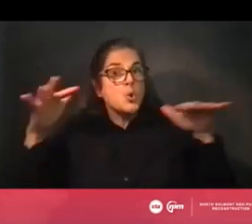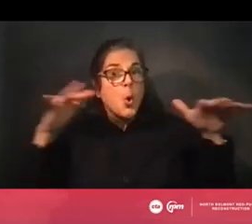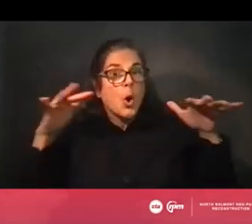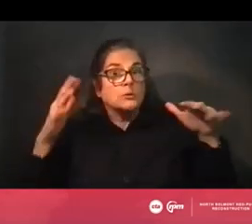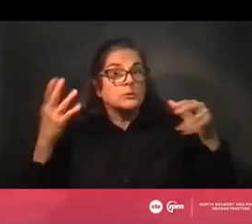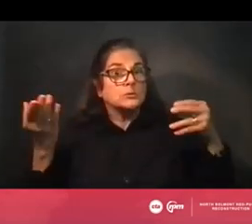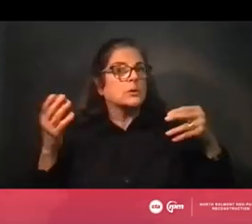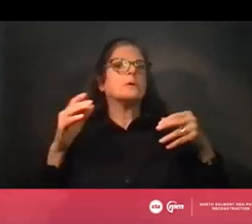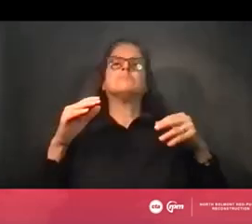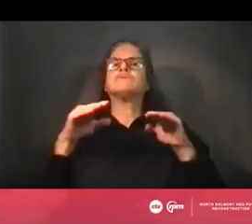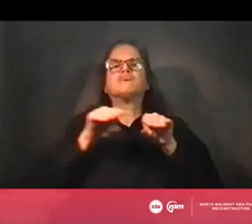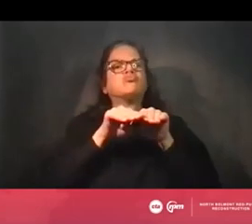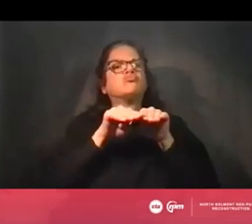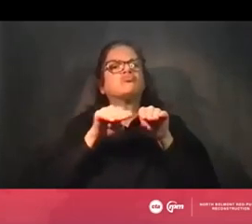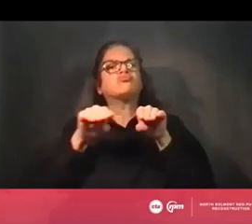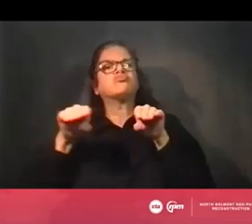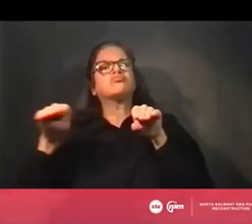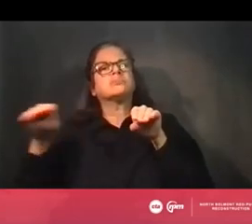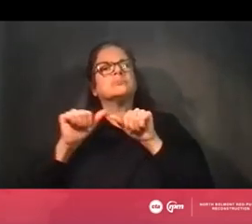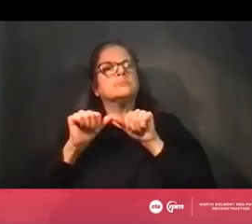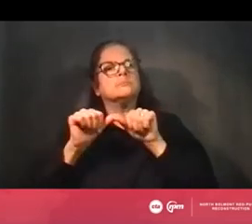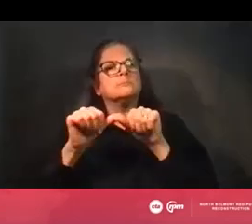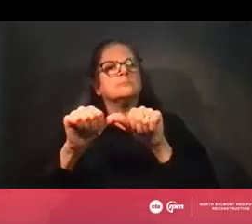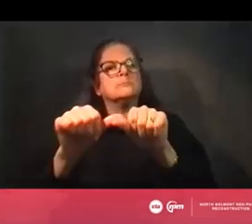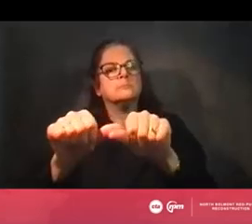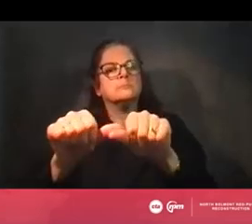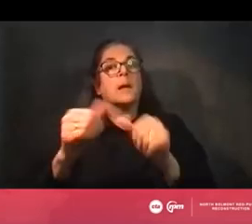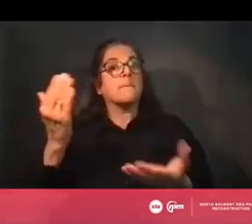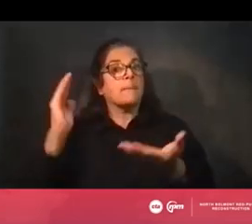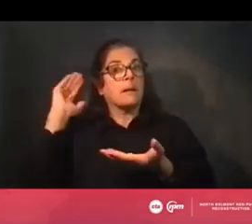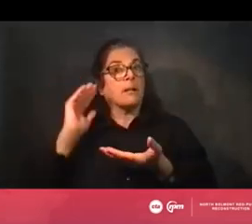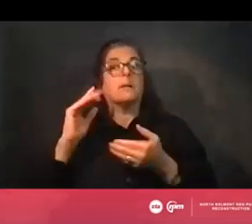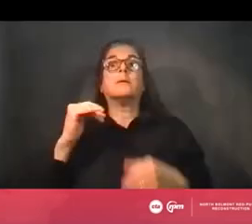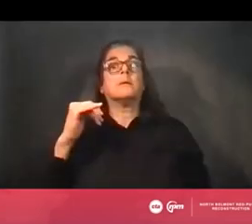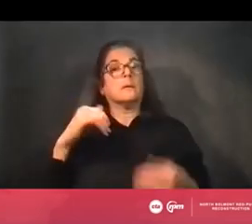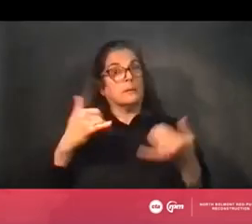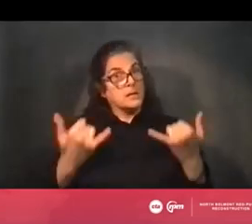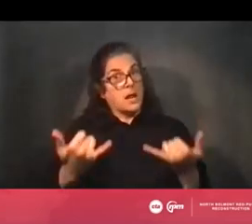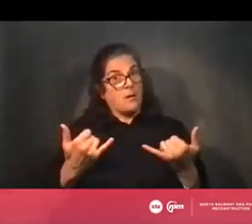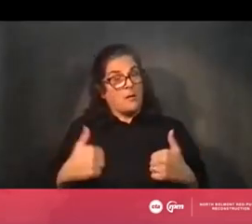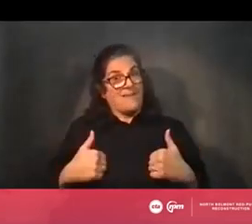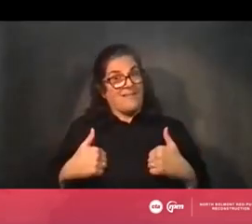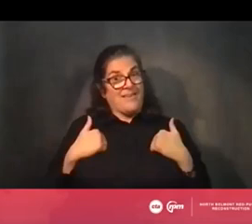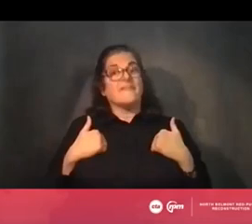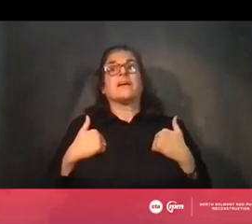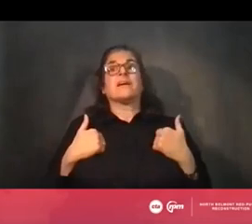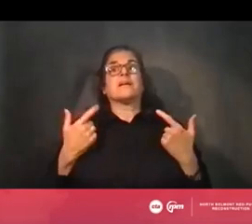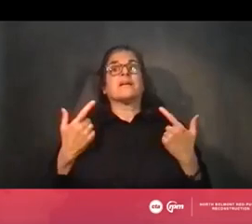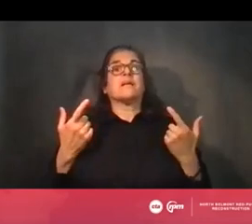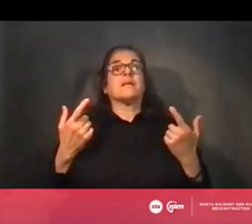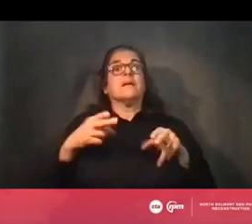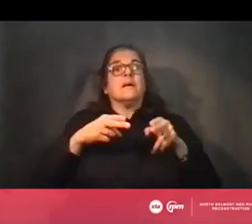the structure. So you may see reduced noise. If you are now living in an area with open deck steel structure,